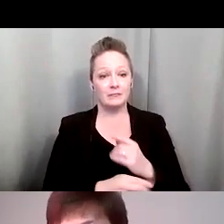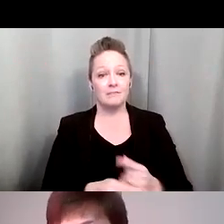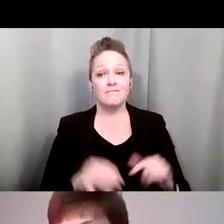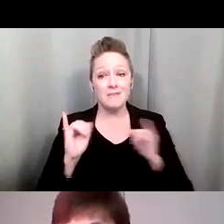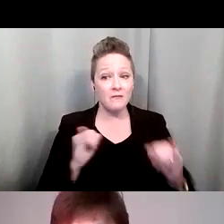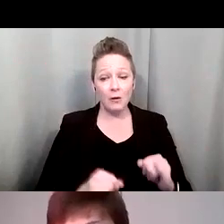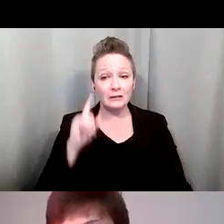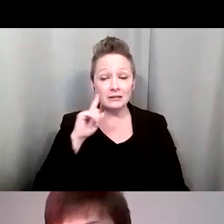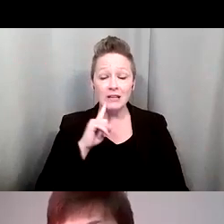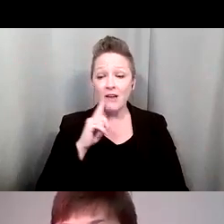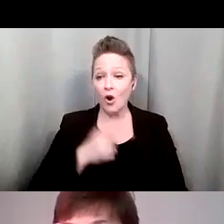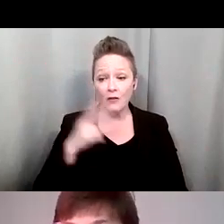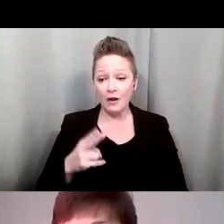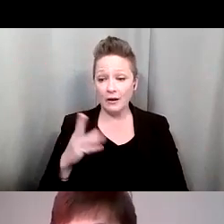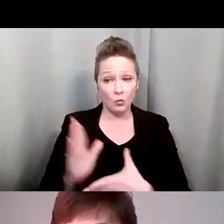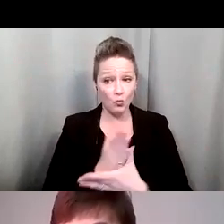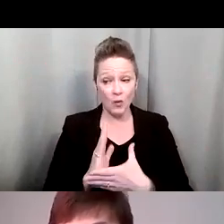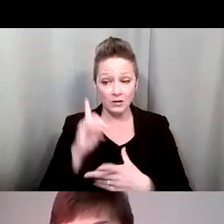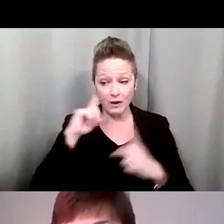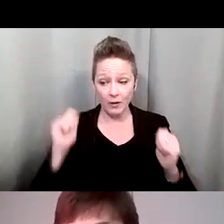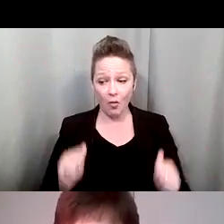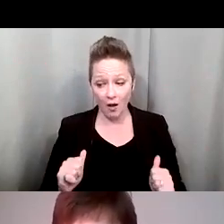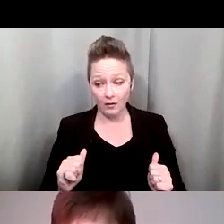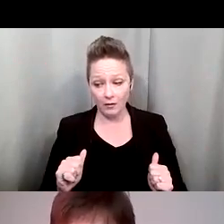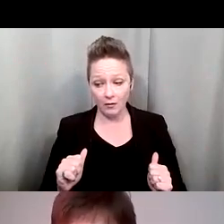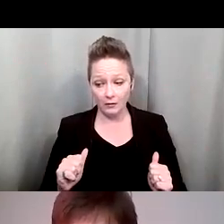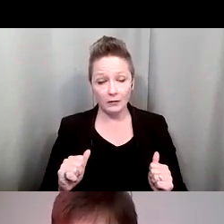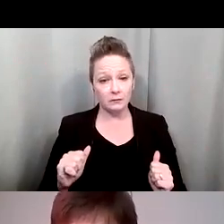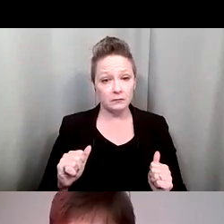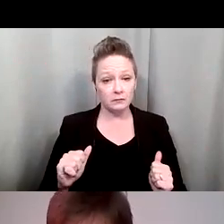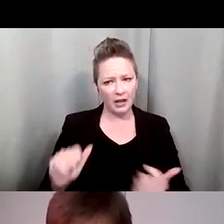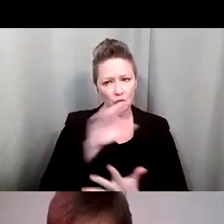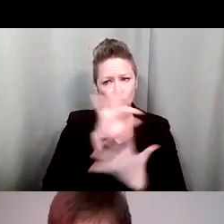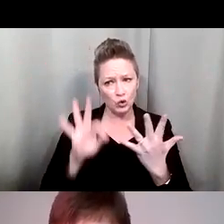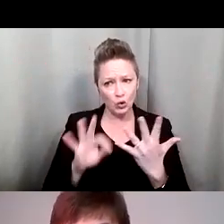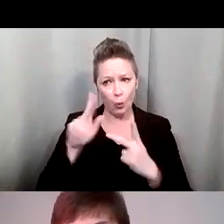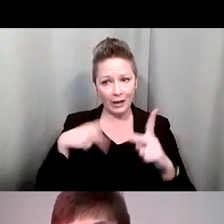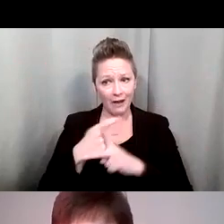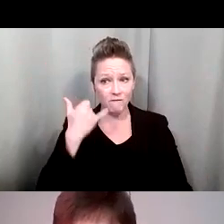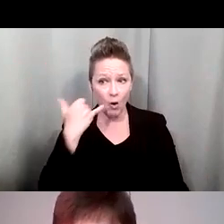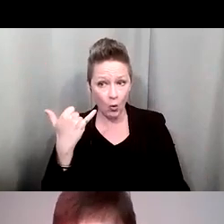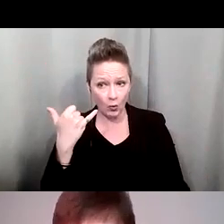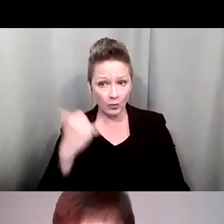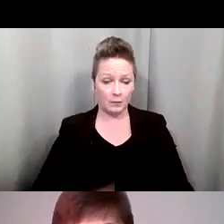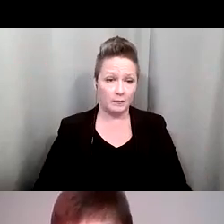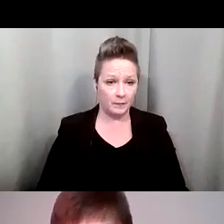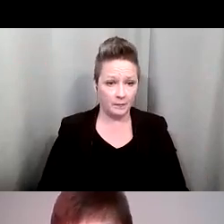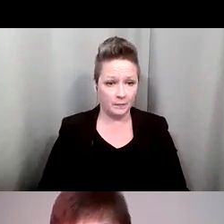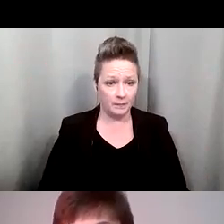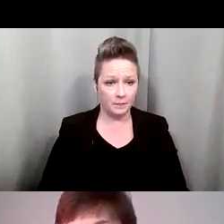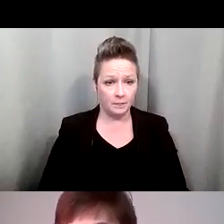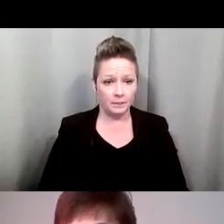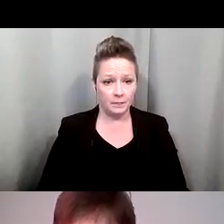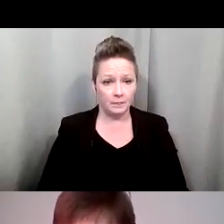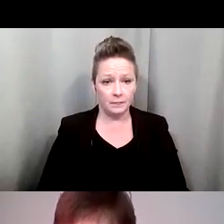matter the range of the hearing loss they have, they have to choose of what type of device they can use as a telephone. You can see someone in the picture that